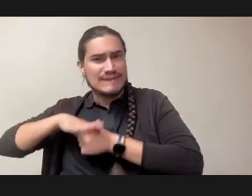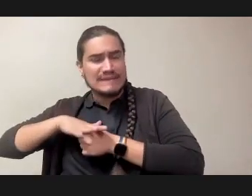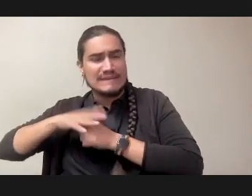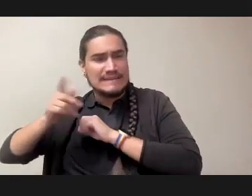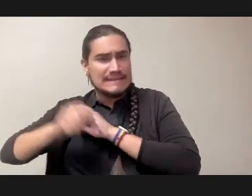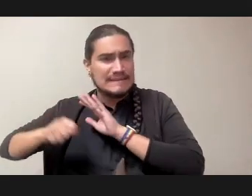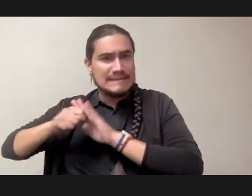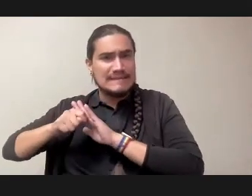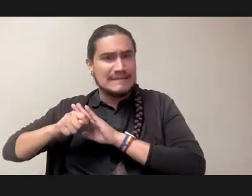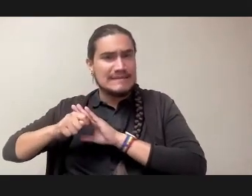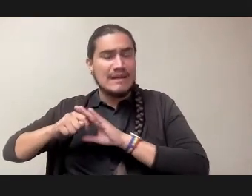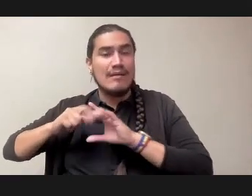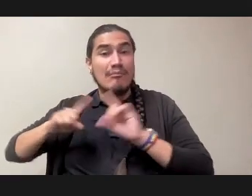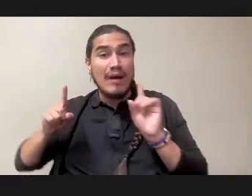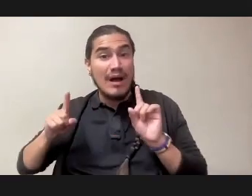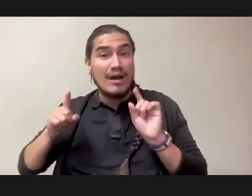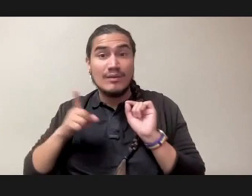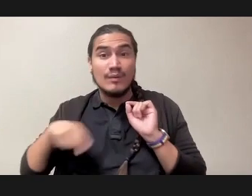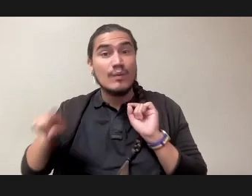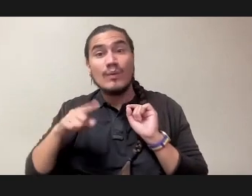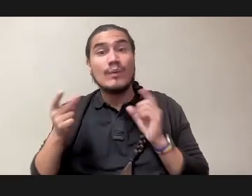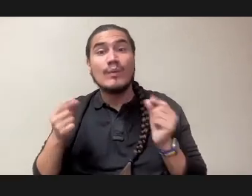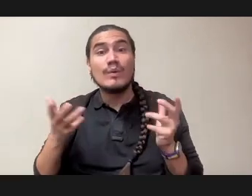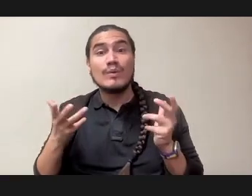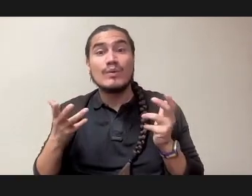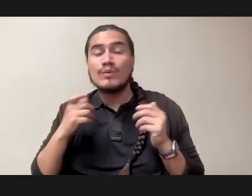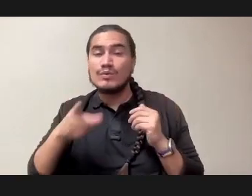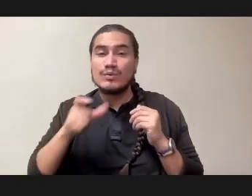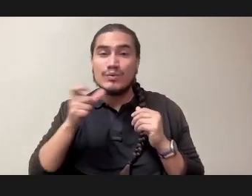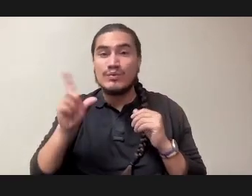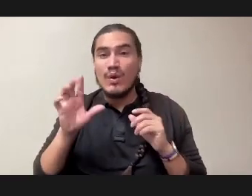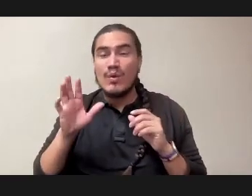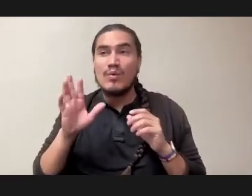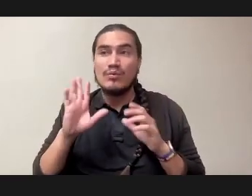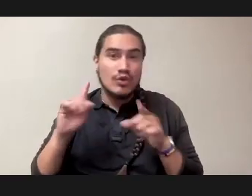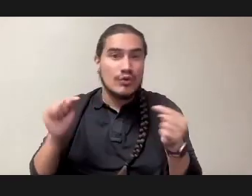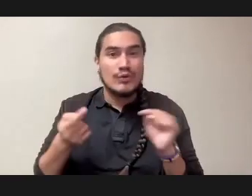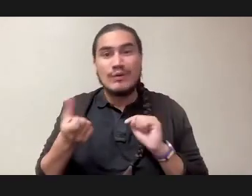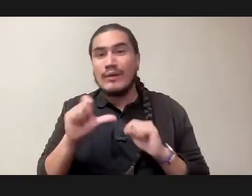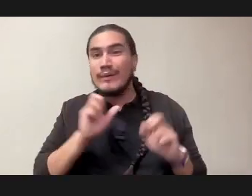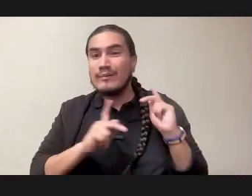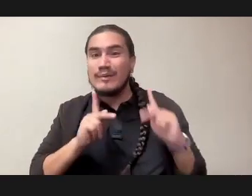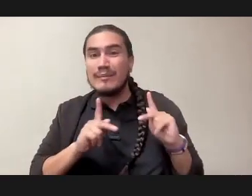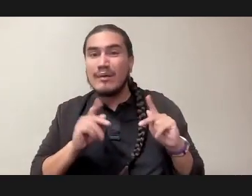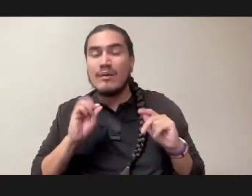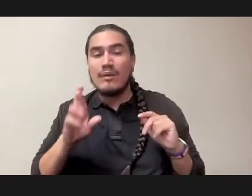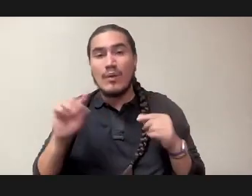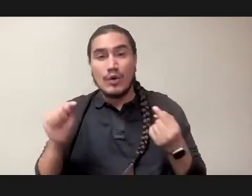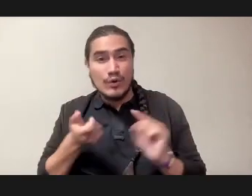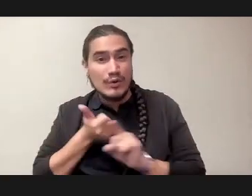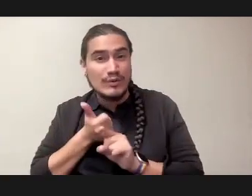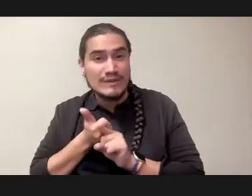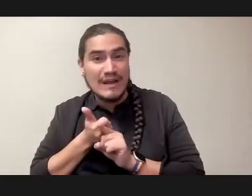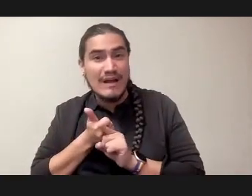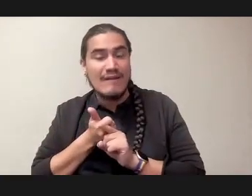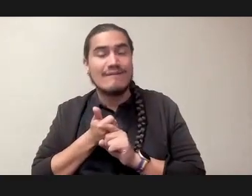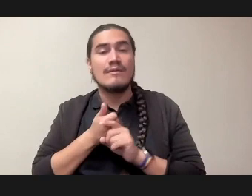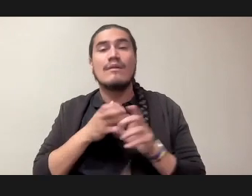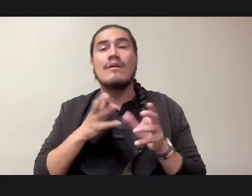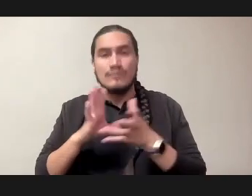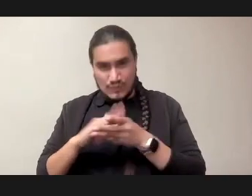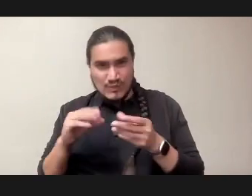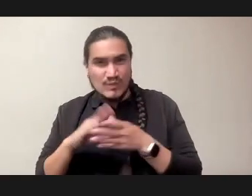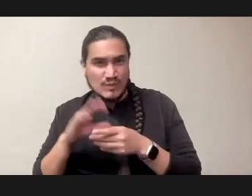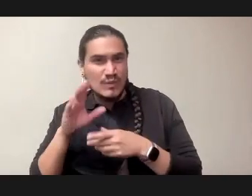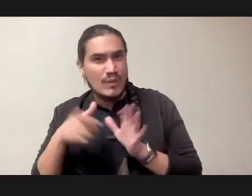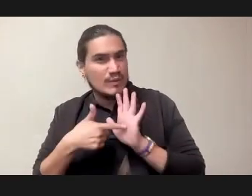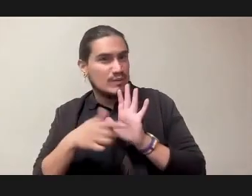do, so you don't act out against others, or you don't harm yourself, here's what we're going to build